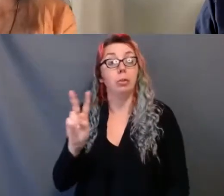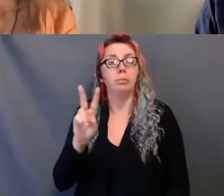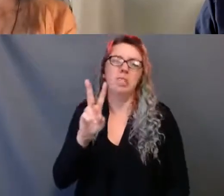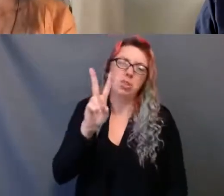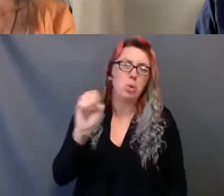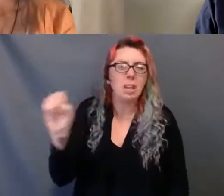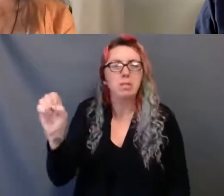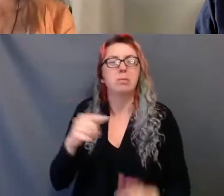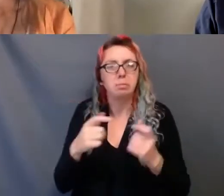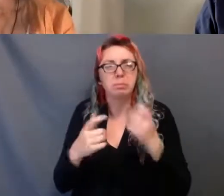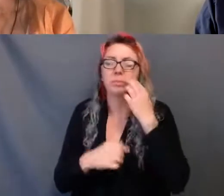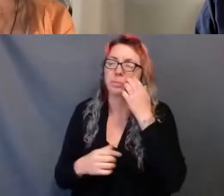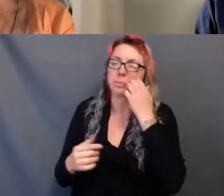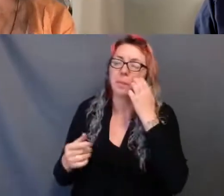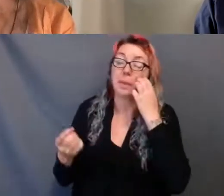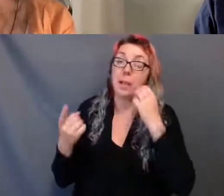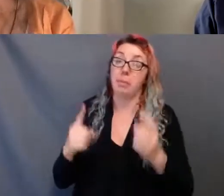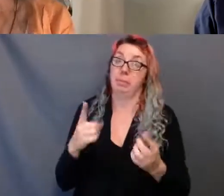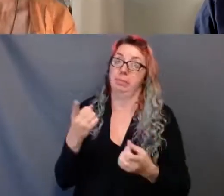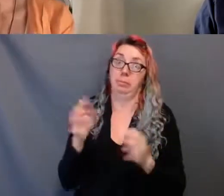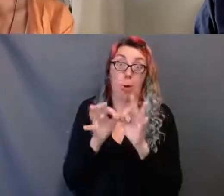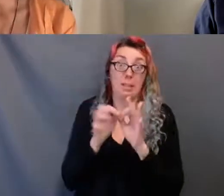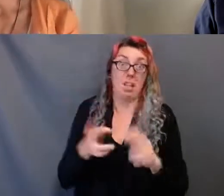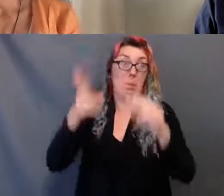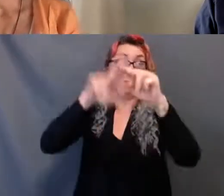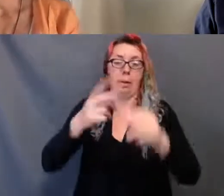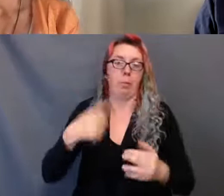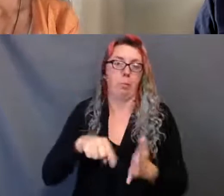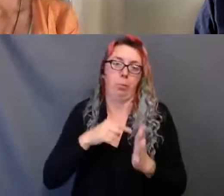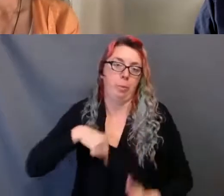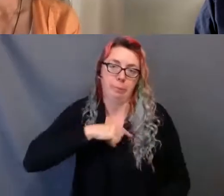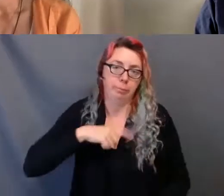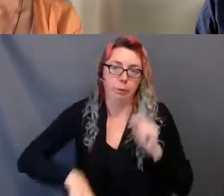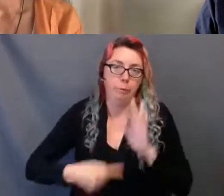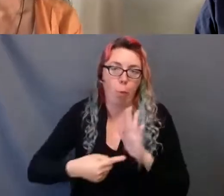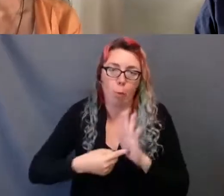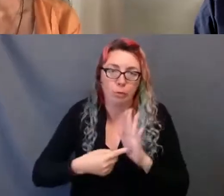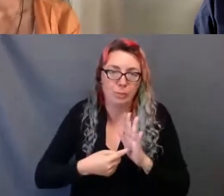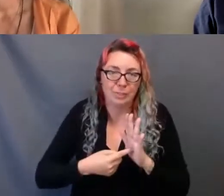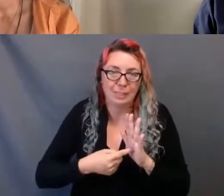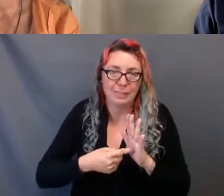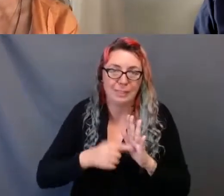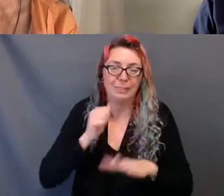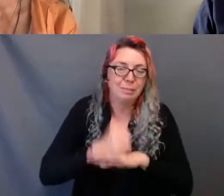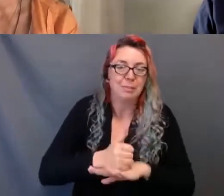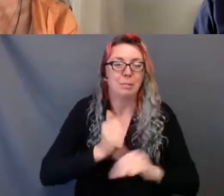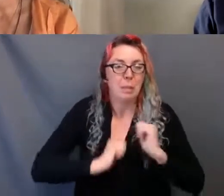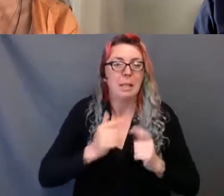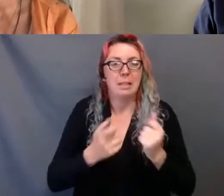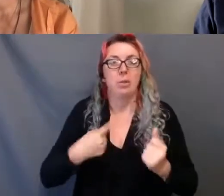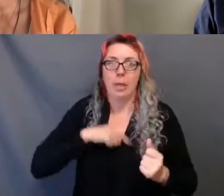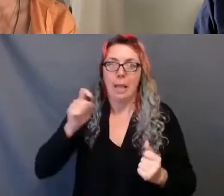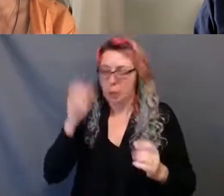forced us to get inventive with space and our relationship with audience and community. But just as we've